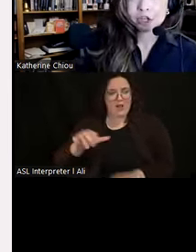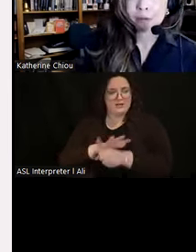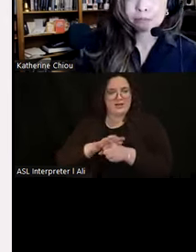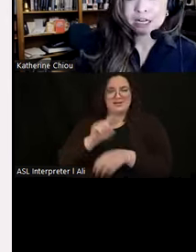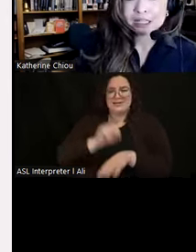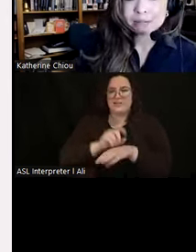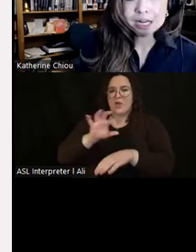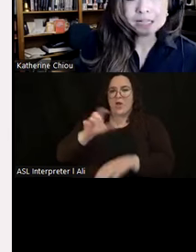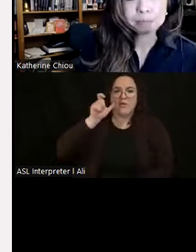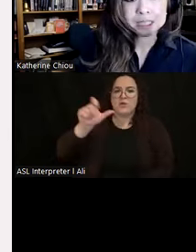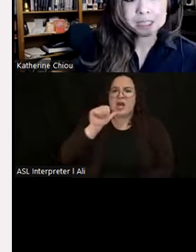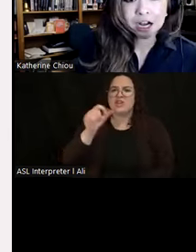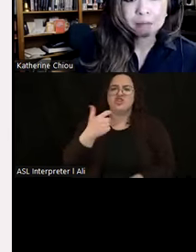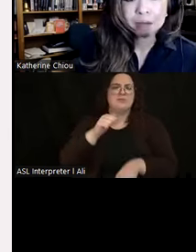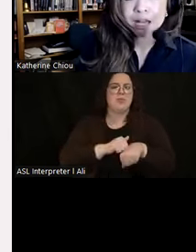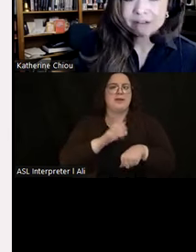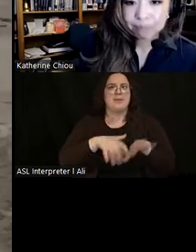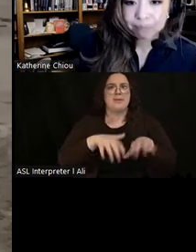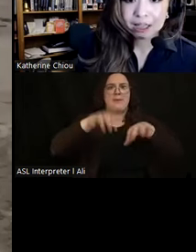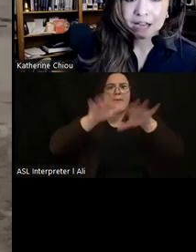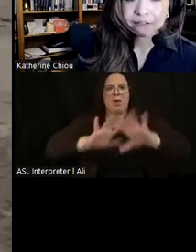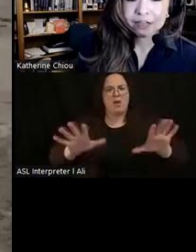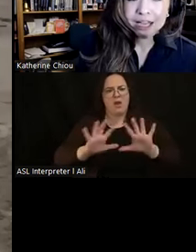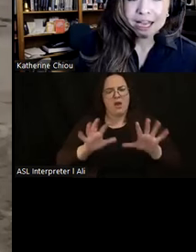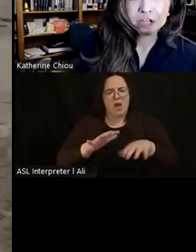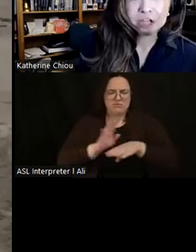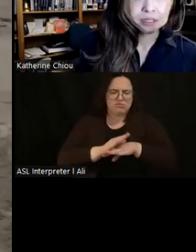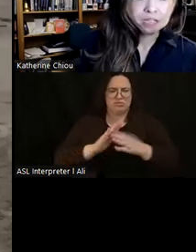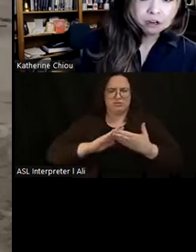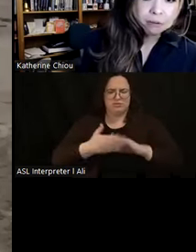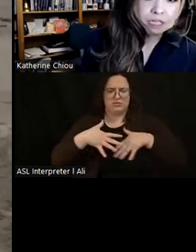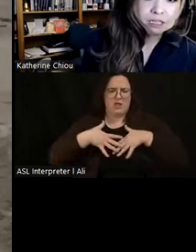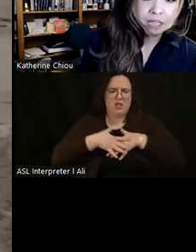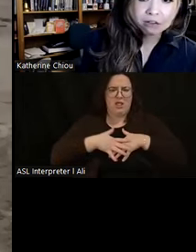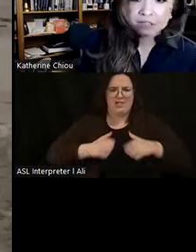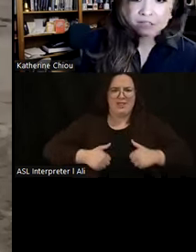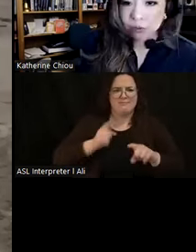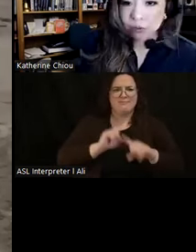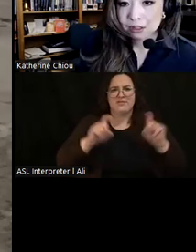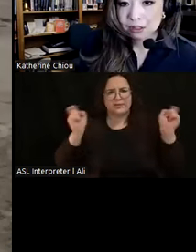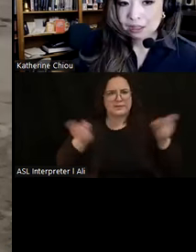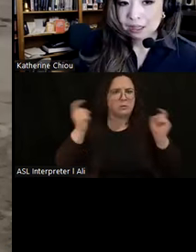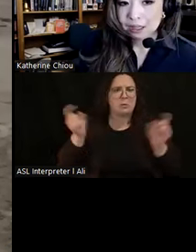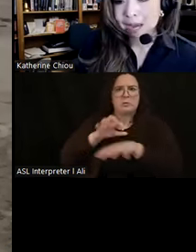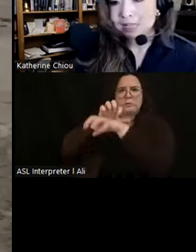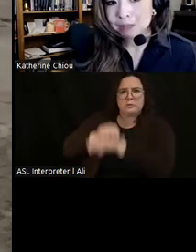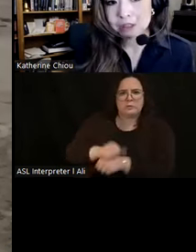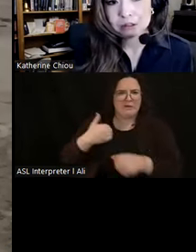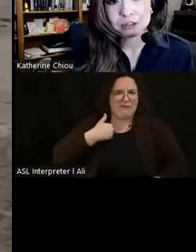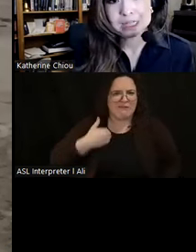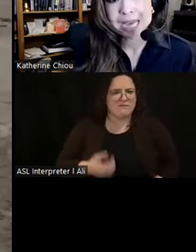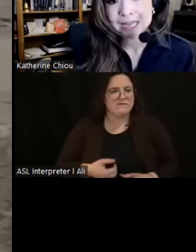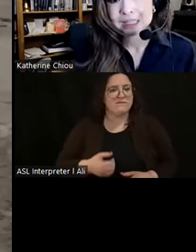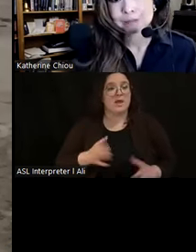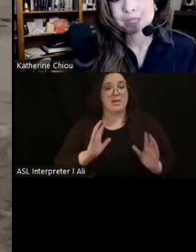mound of adobe bricks, but as a buzzing hub of Moche life, echoing with ceremonies and rituals. It's abandonment